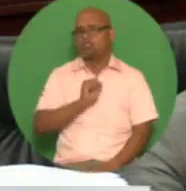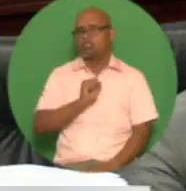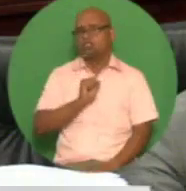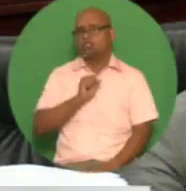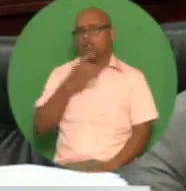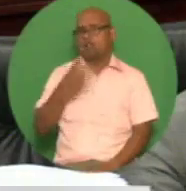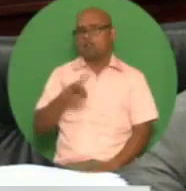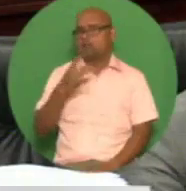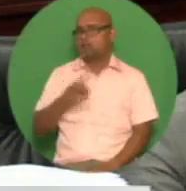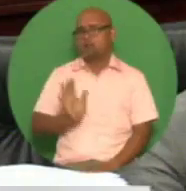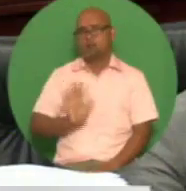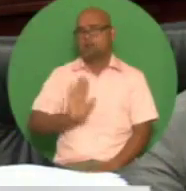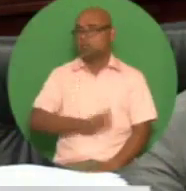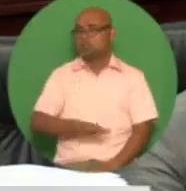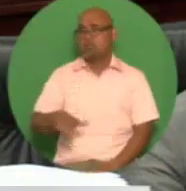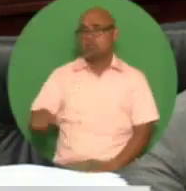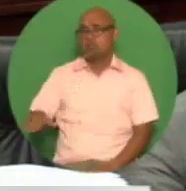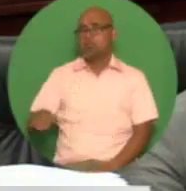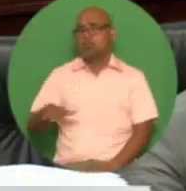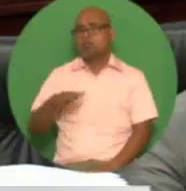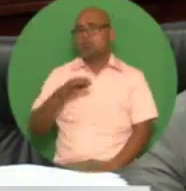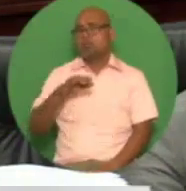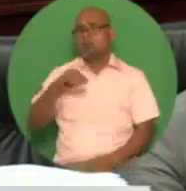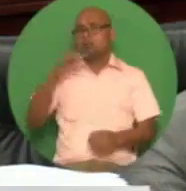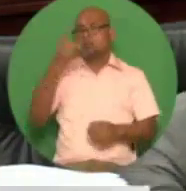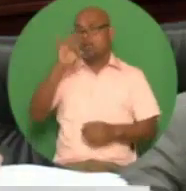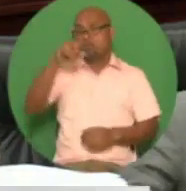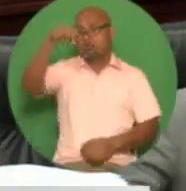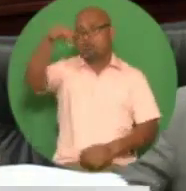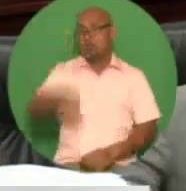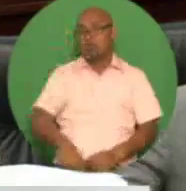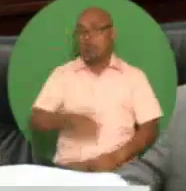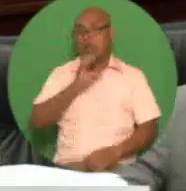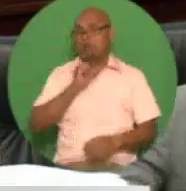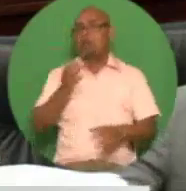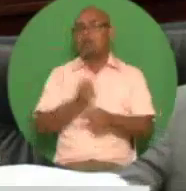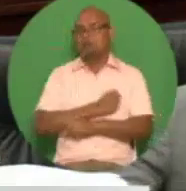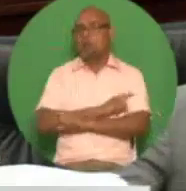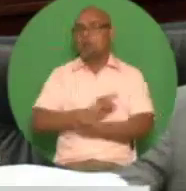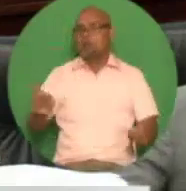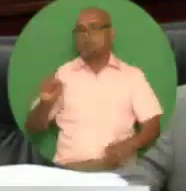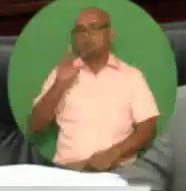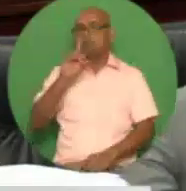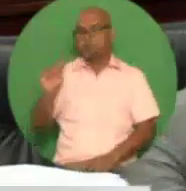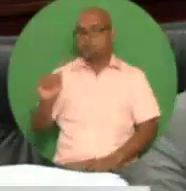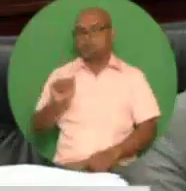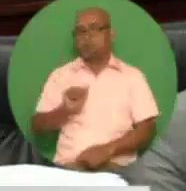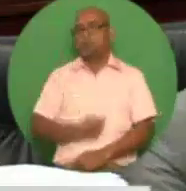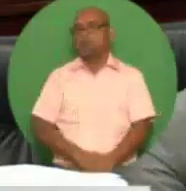allow children under the age of 18 to access the grant currently